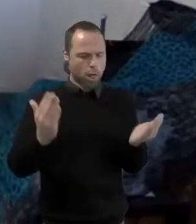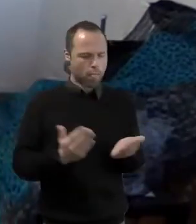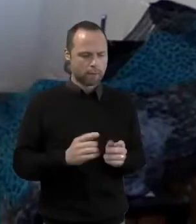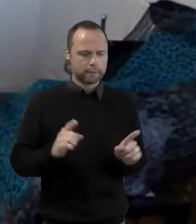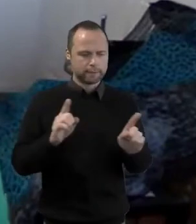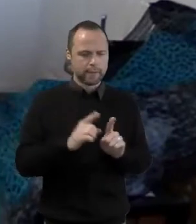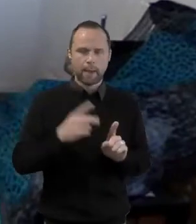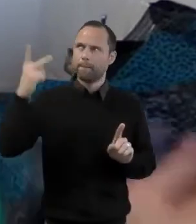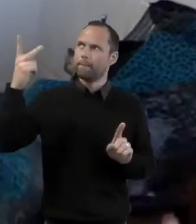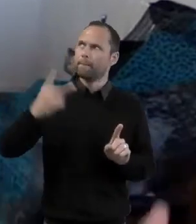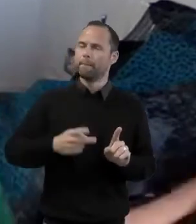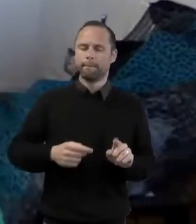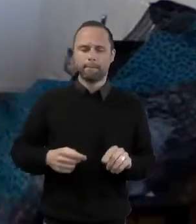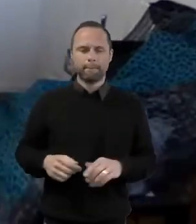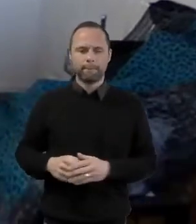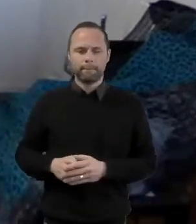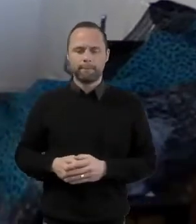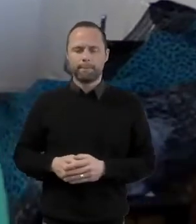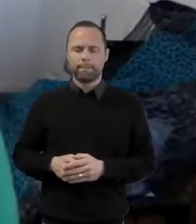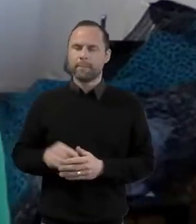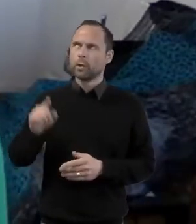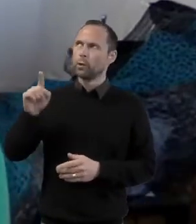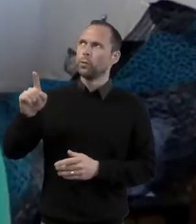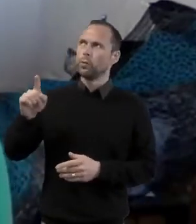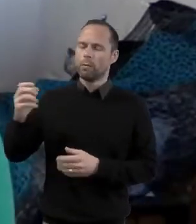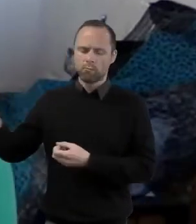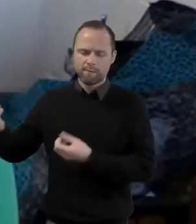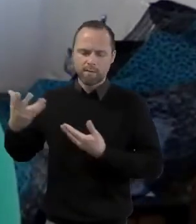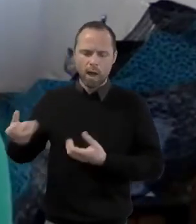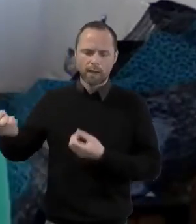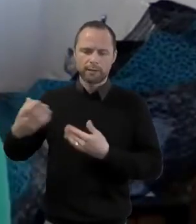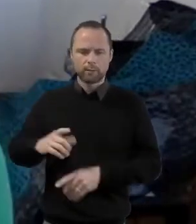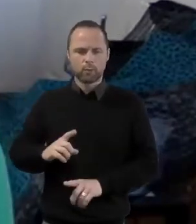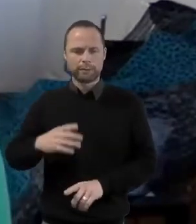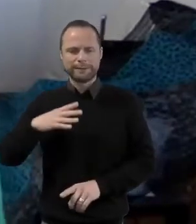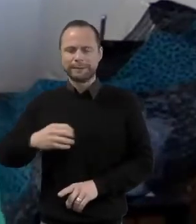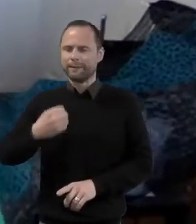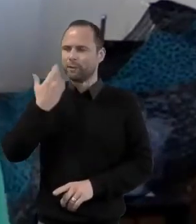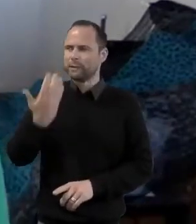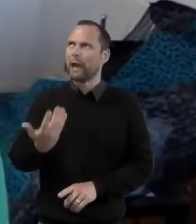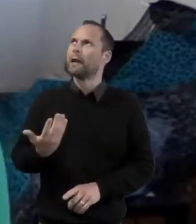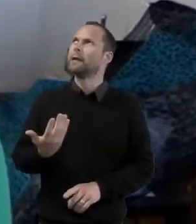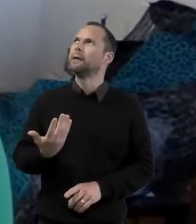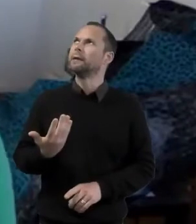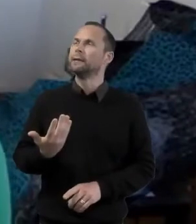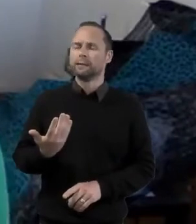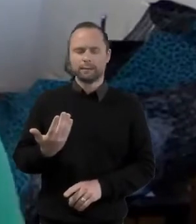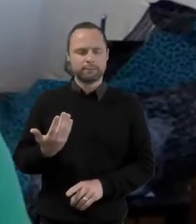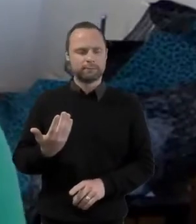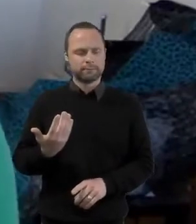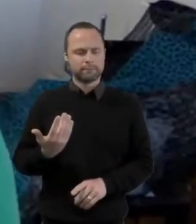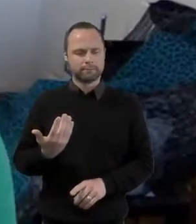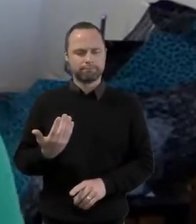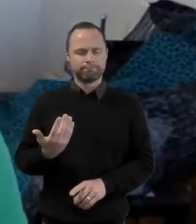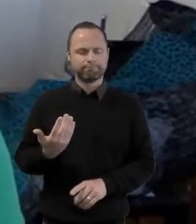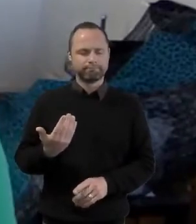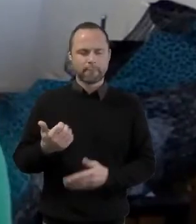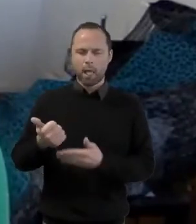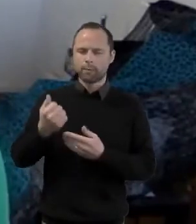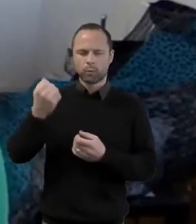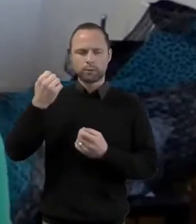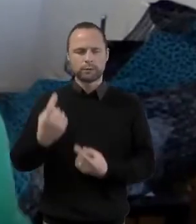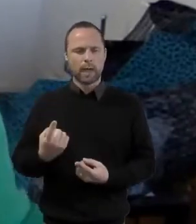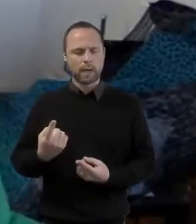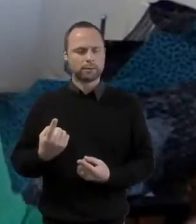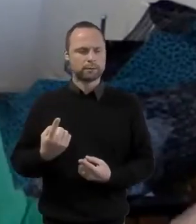provider. Remind us of this as we do life amidst our church family, Baptist family, relatives, friends,